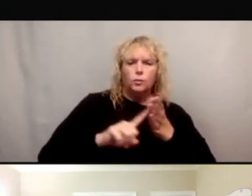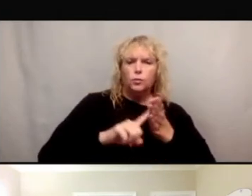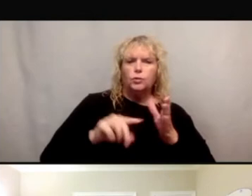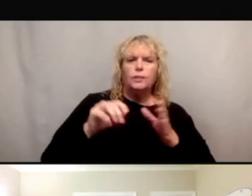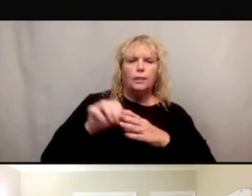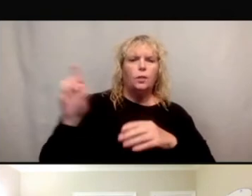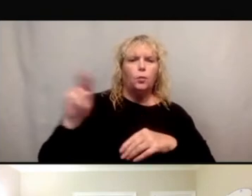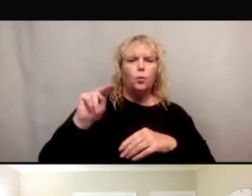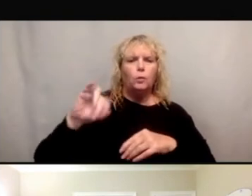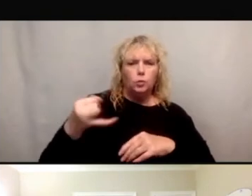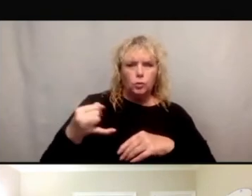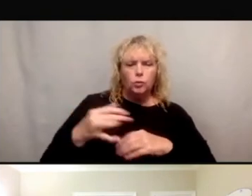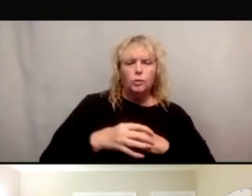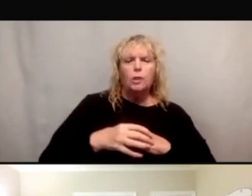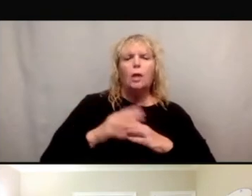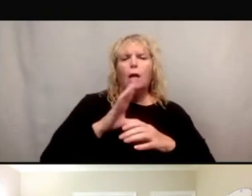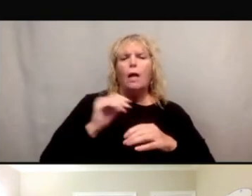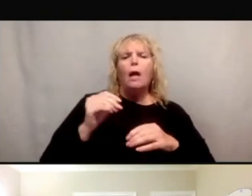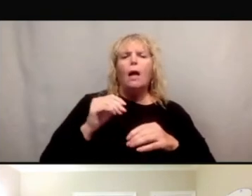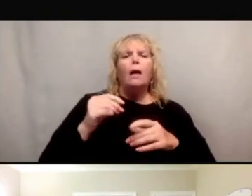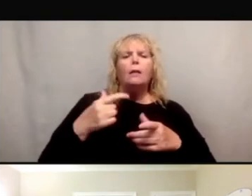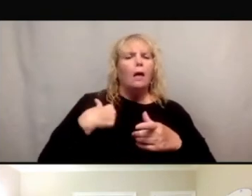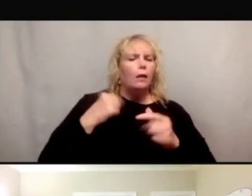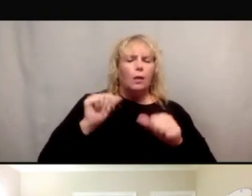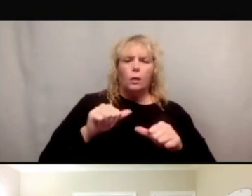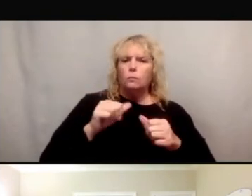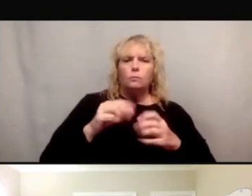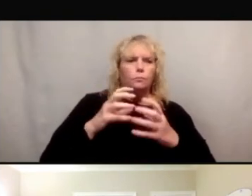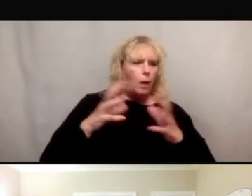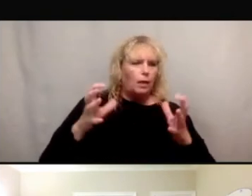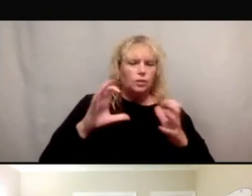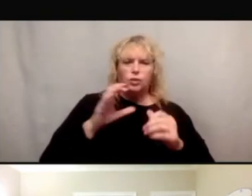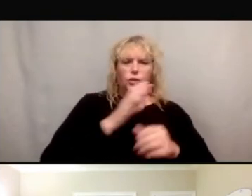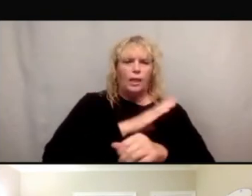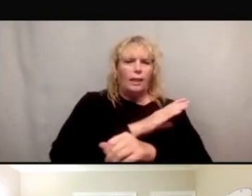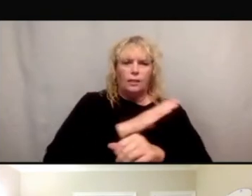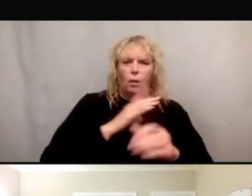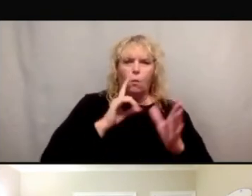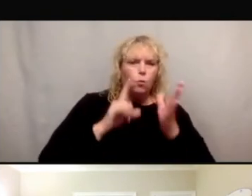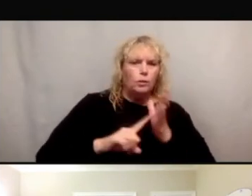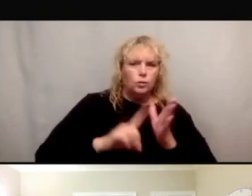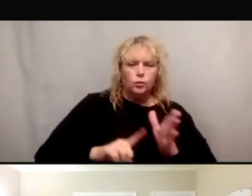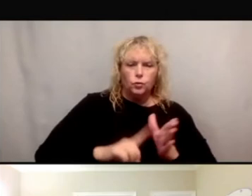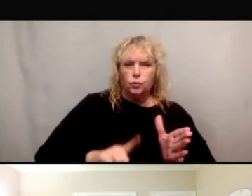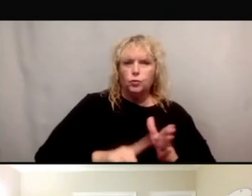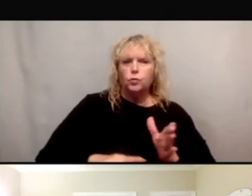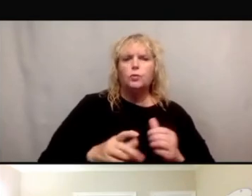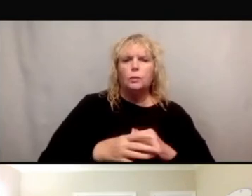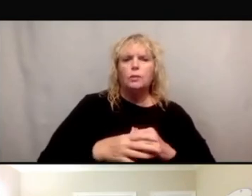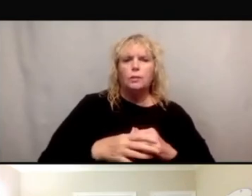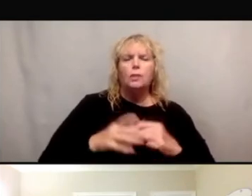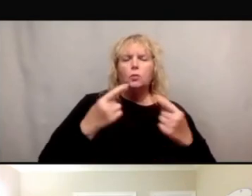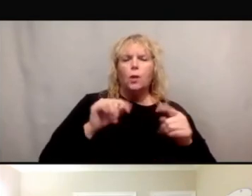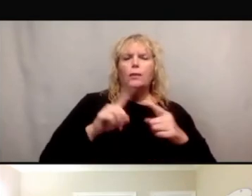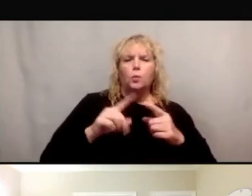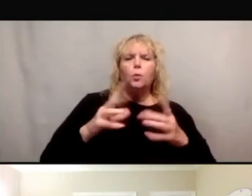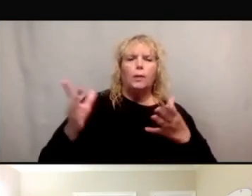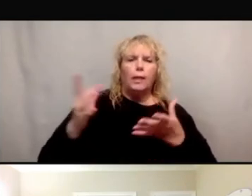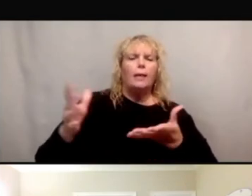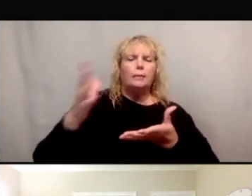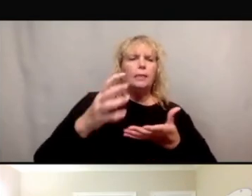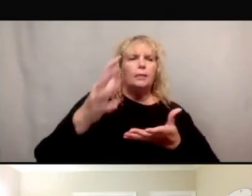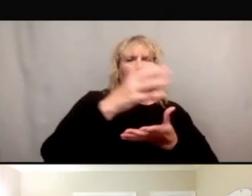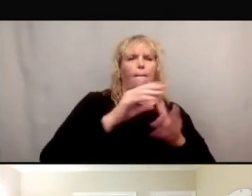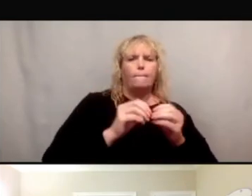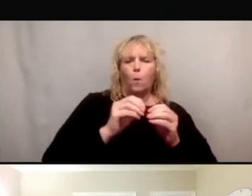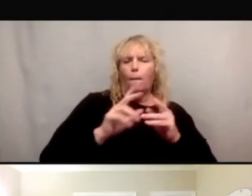places in terms of clinical research. How do we get more underrepresented communities in written clinical research and by way of